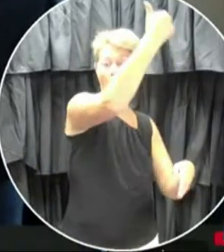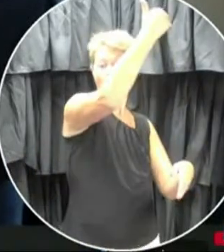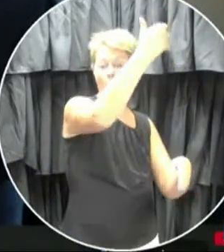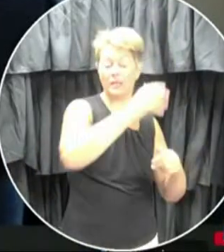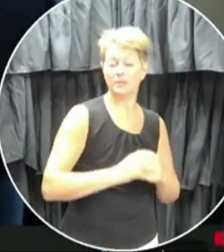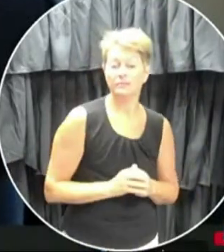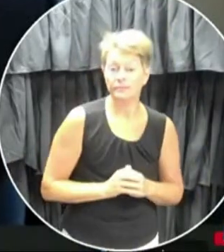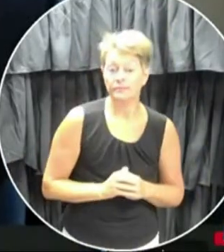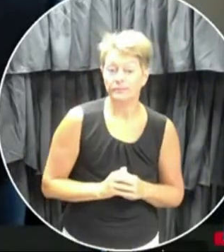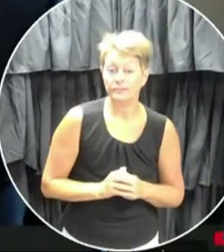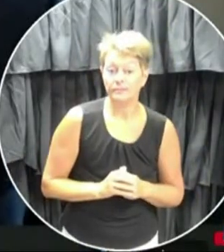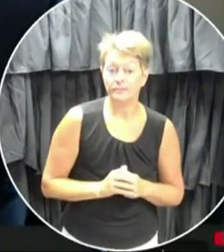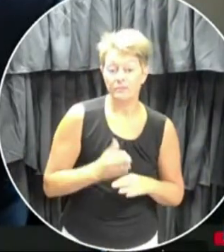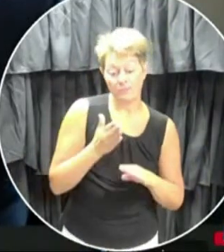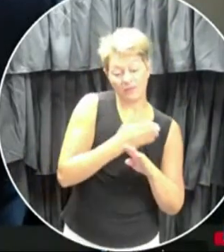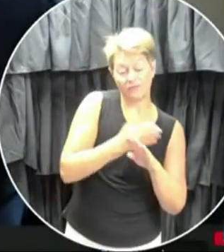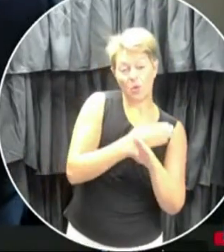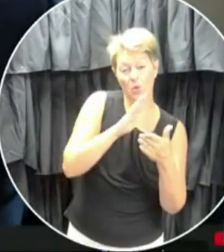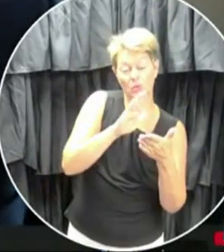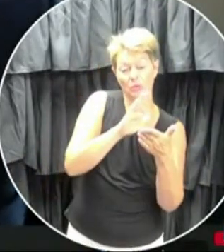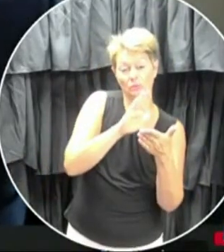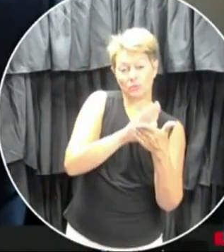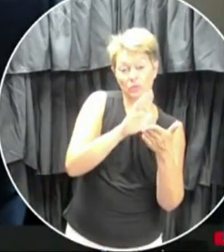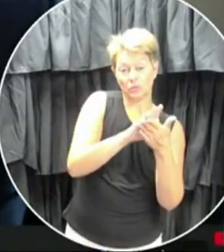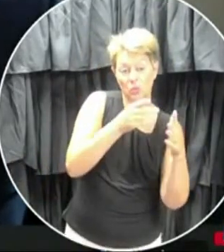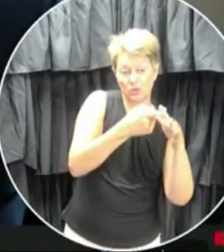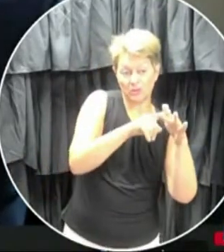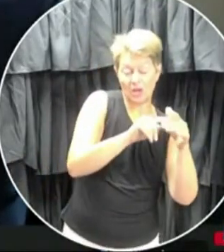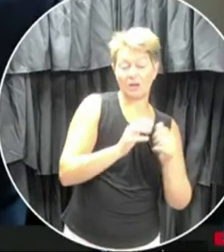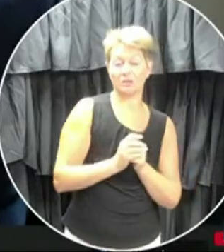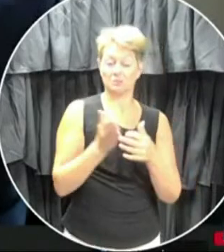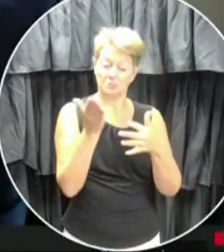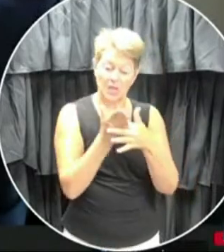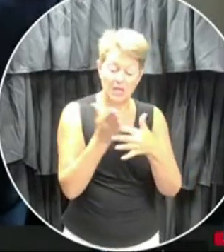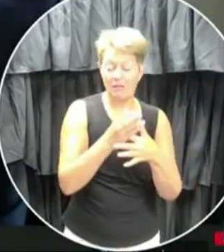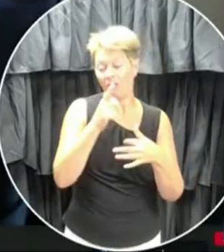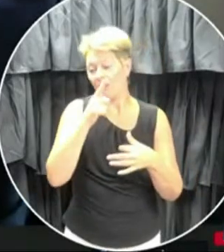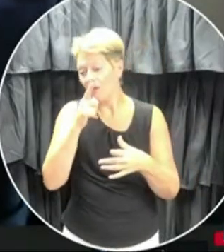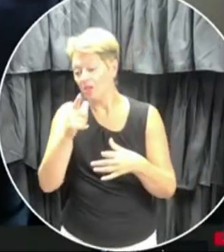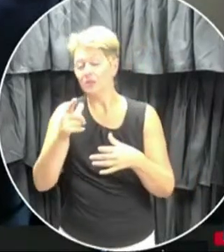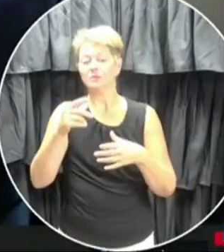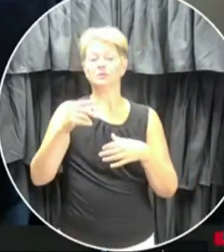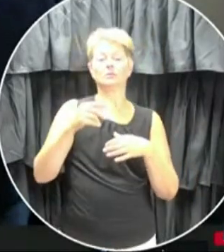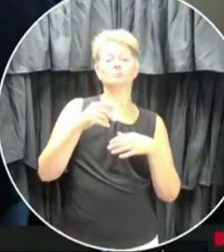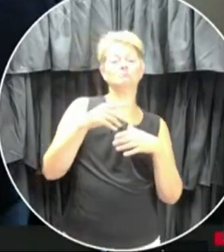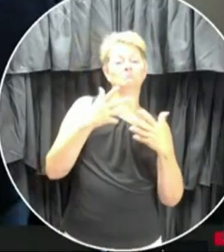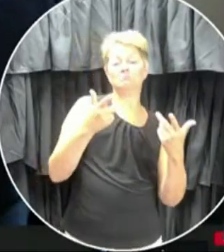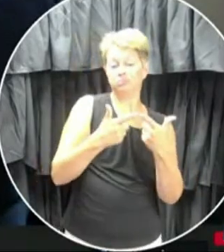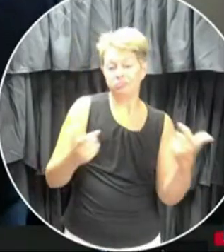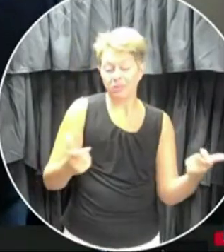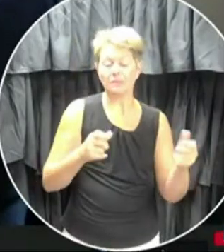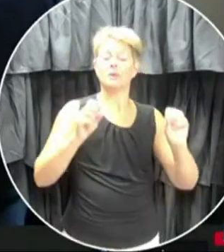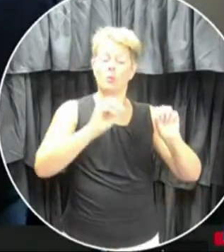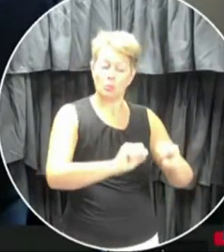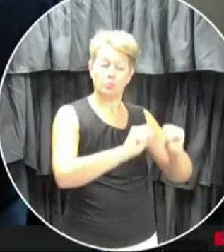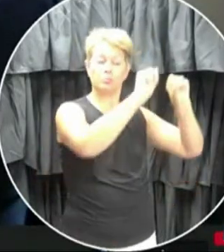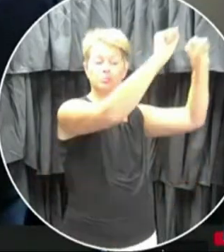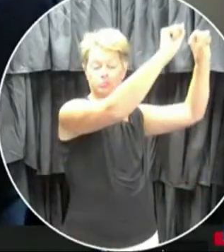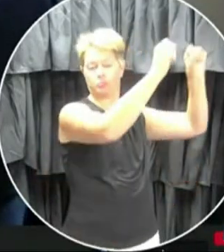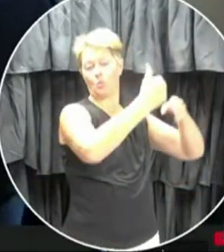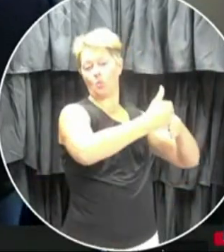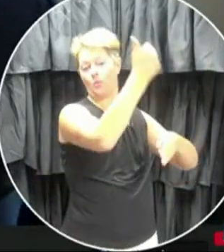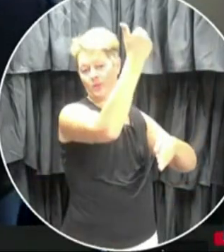when class starts during breaks, lunch, recess during the day, you know,